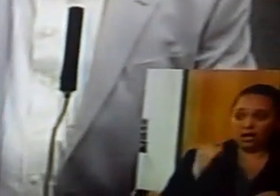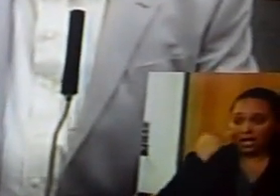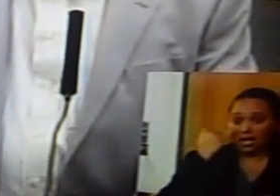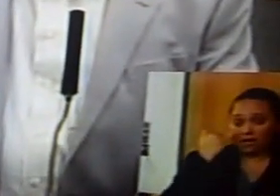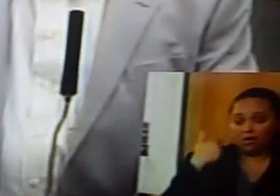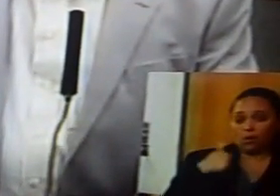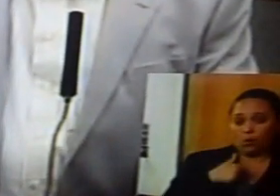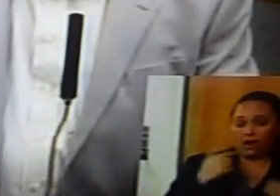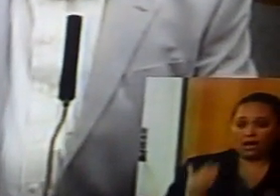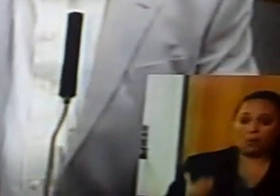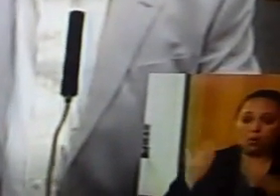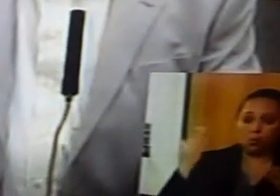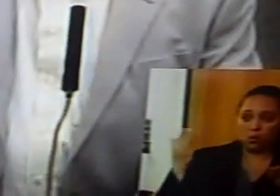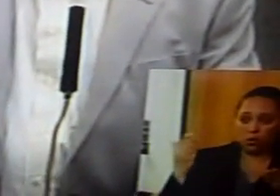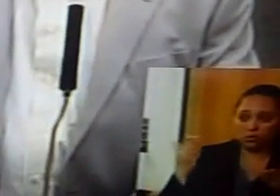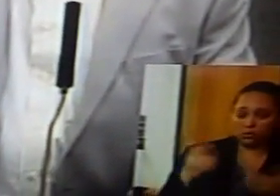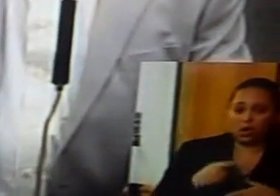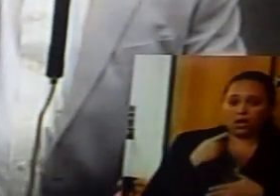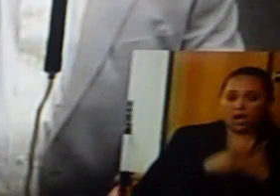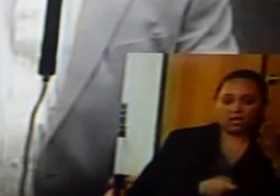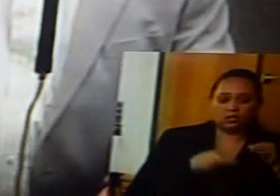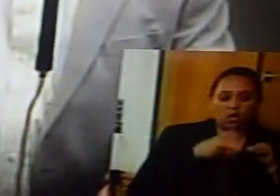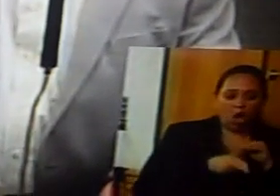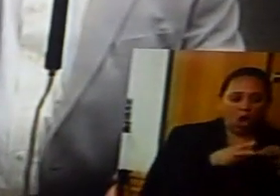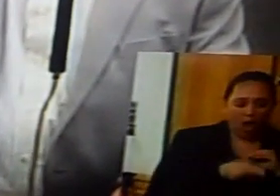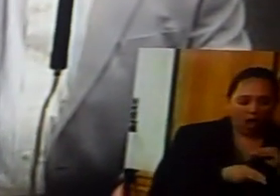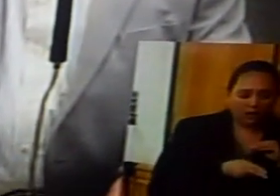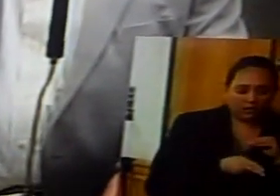propose cost-cutting measures, rather,